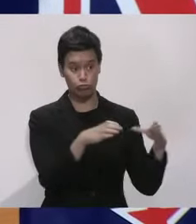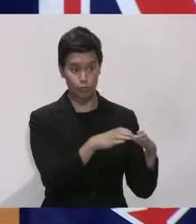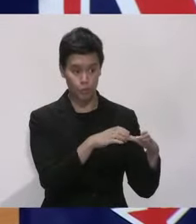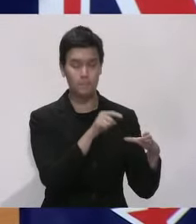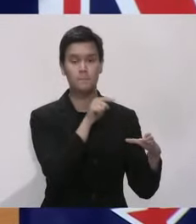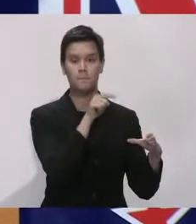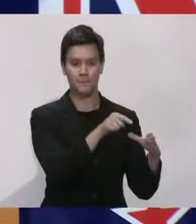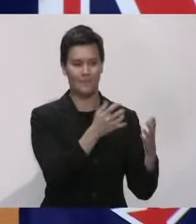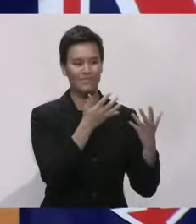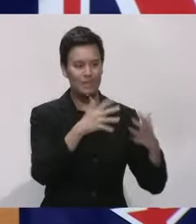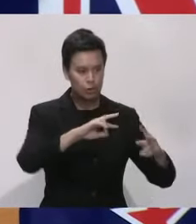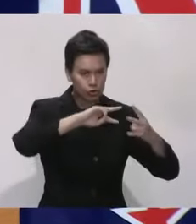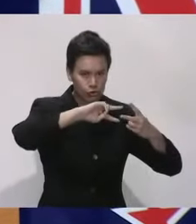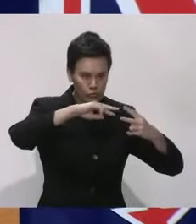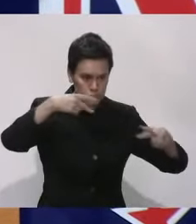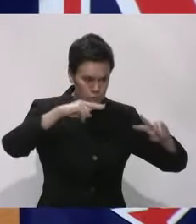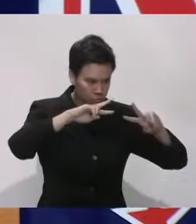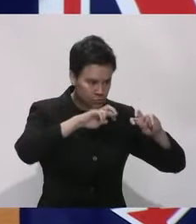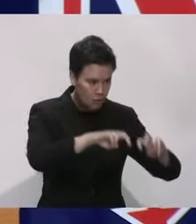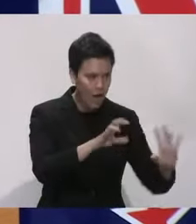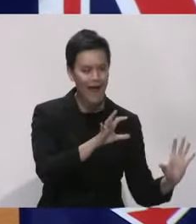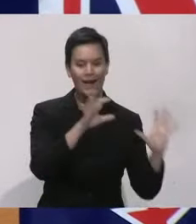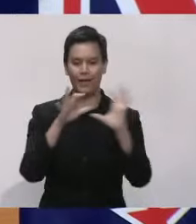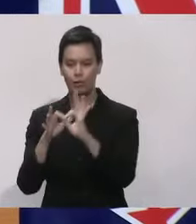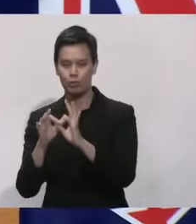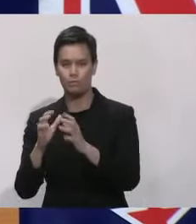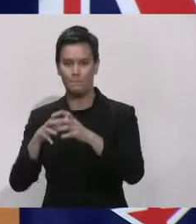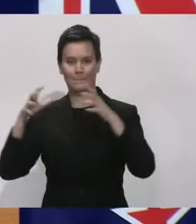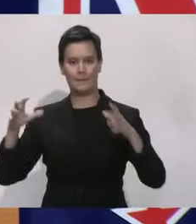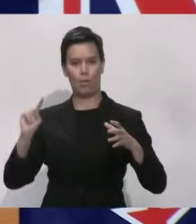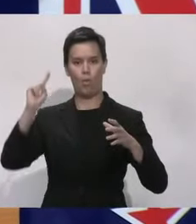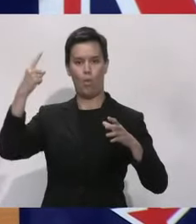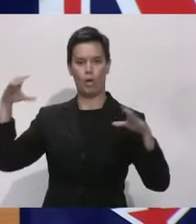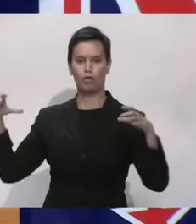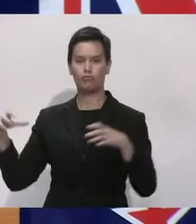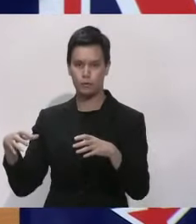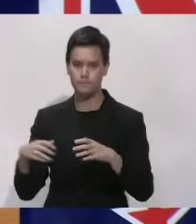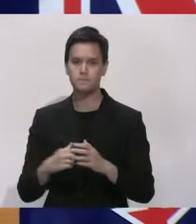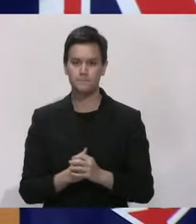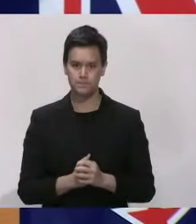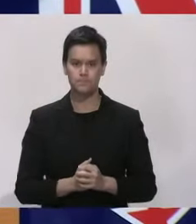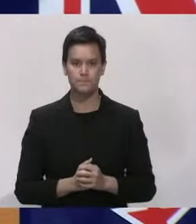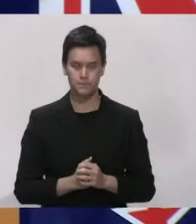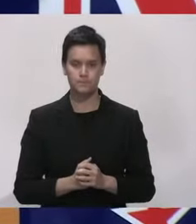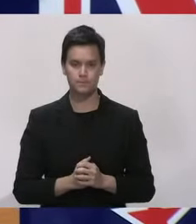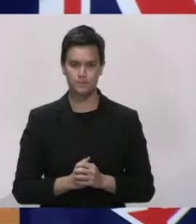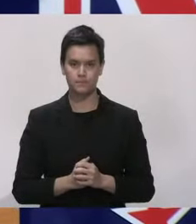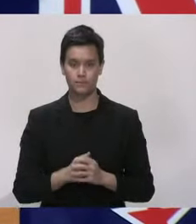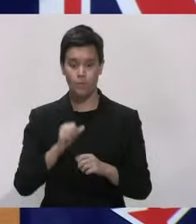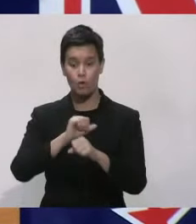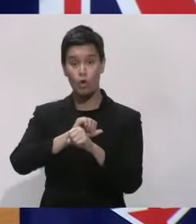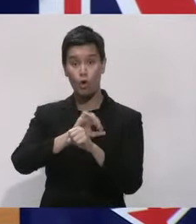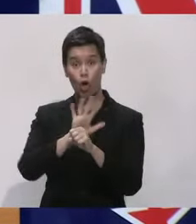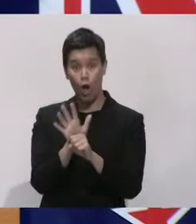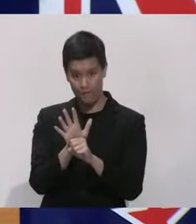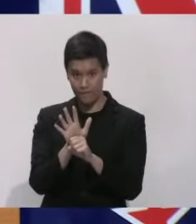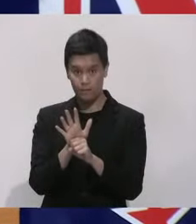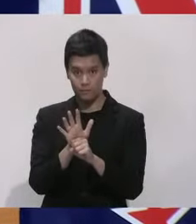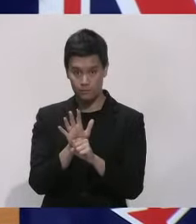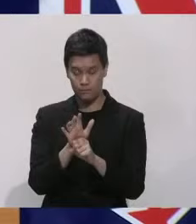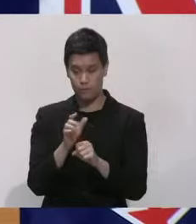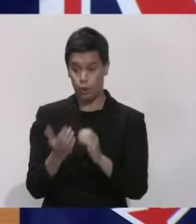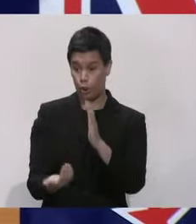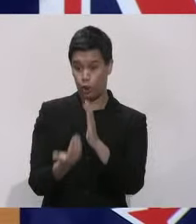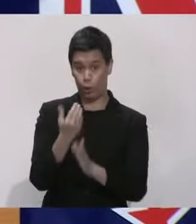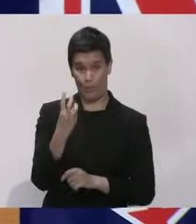epigenomically linked to the larger Auckland cluster. All of these cases were identified as close contacts